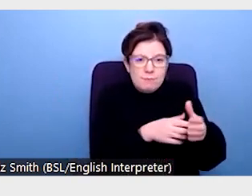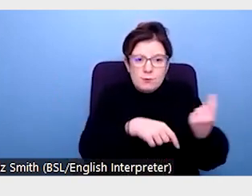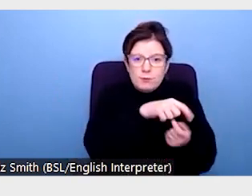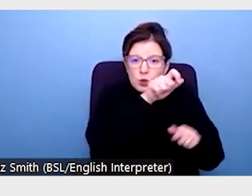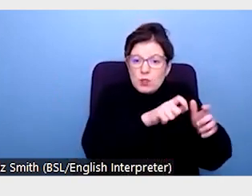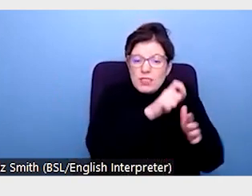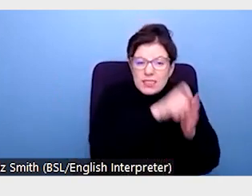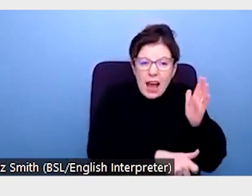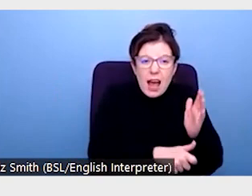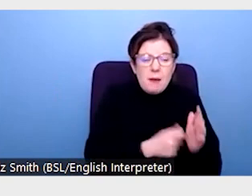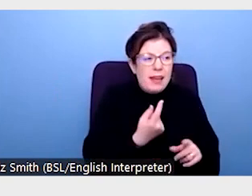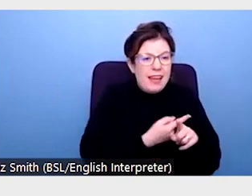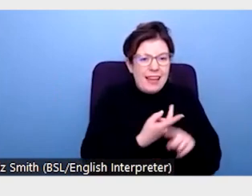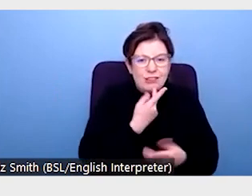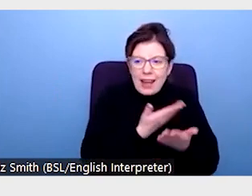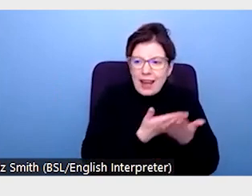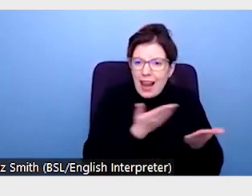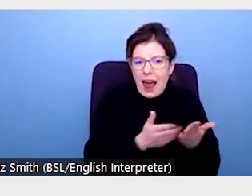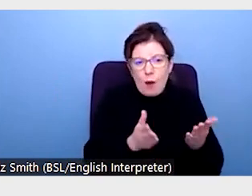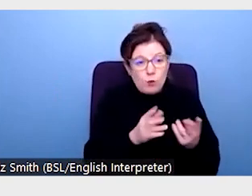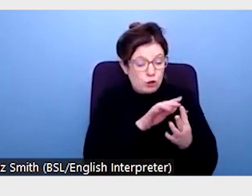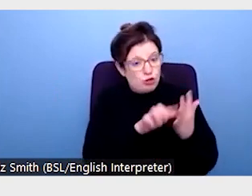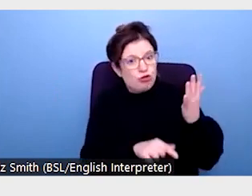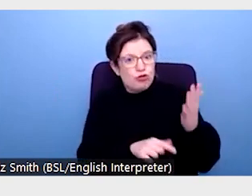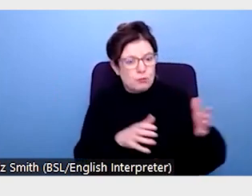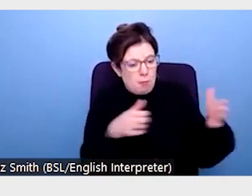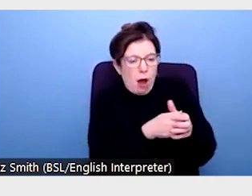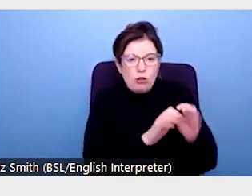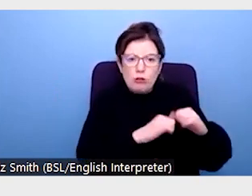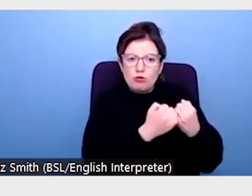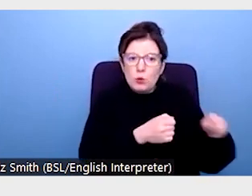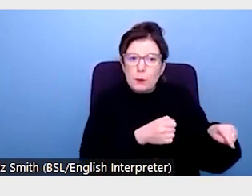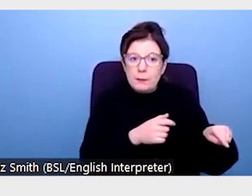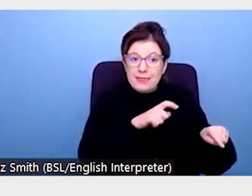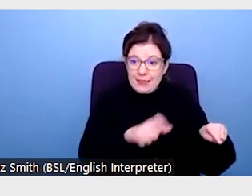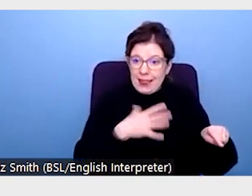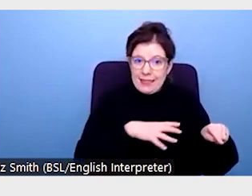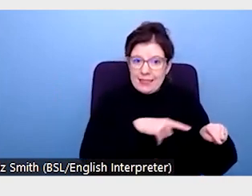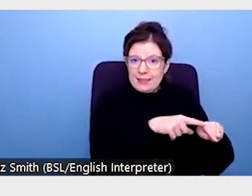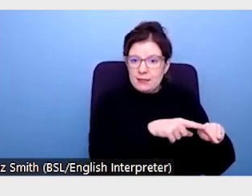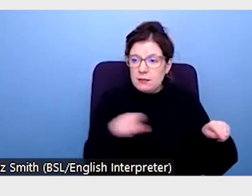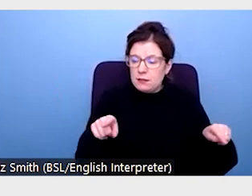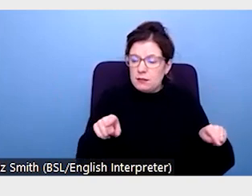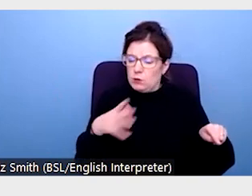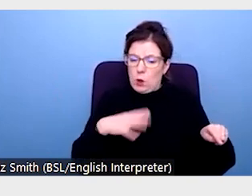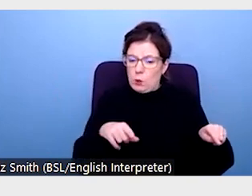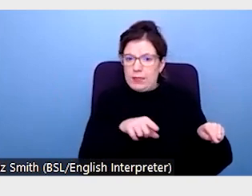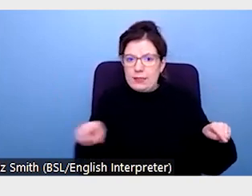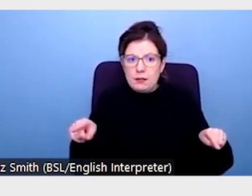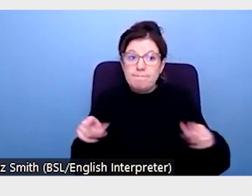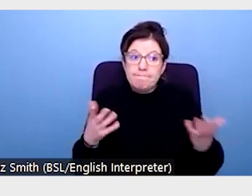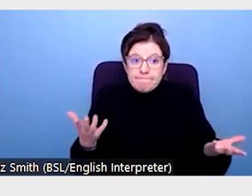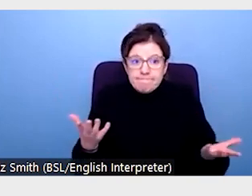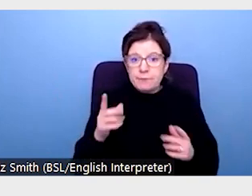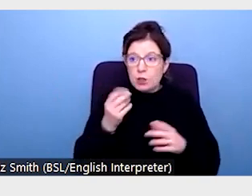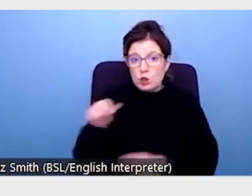disabled or spoke English as a second language, for instance. As this shift in beneficiaries has happened, we've seen some universities